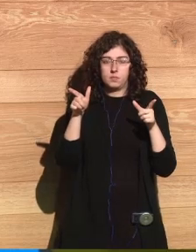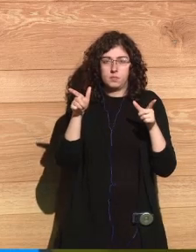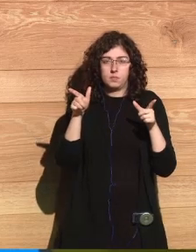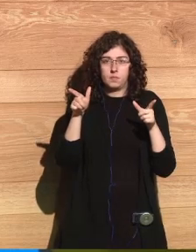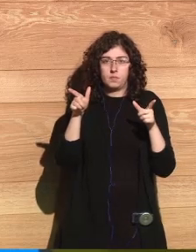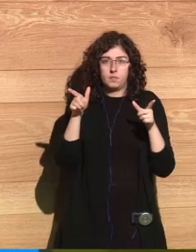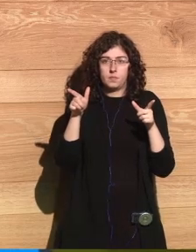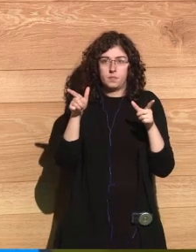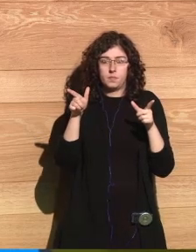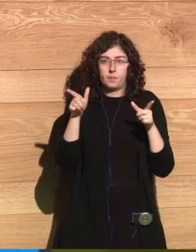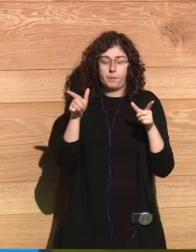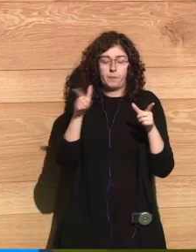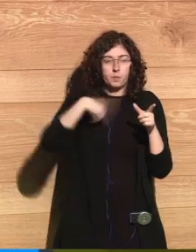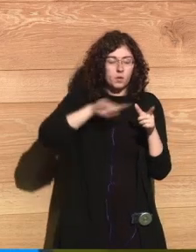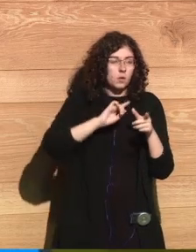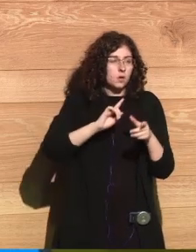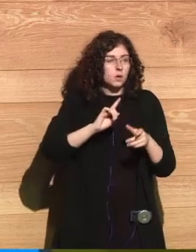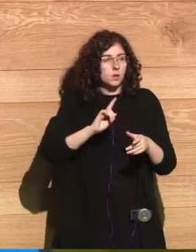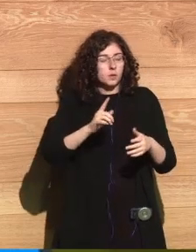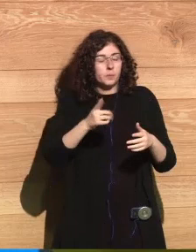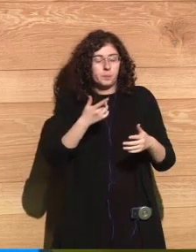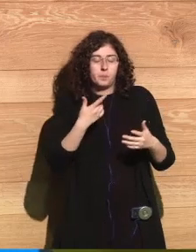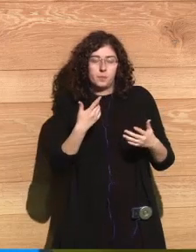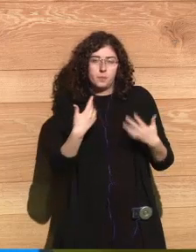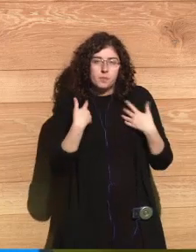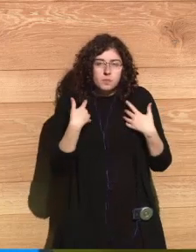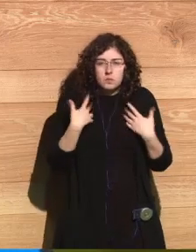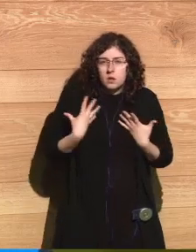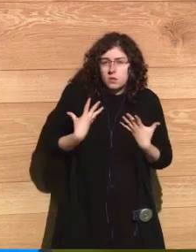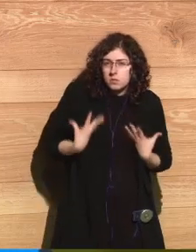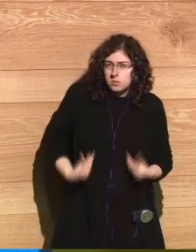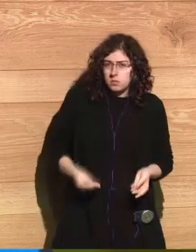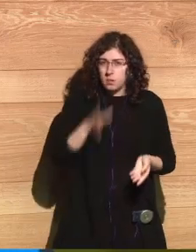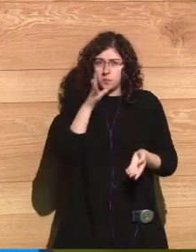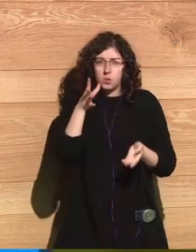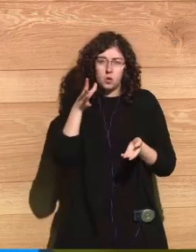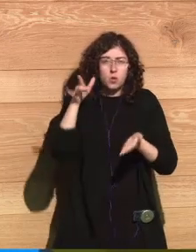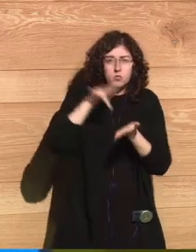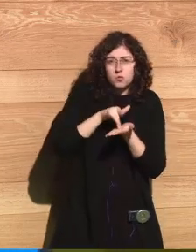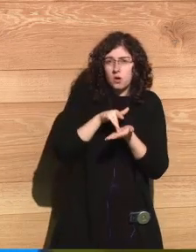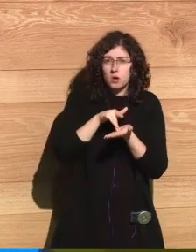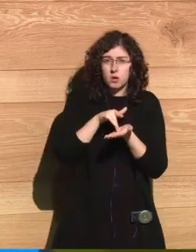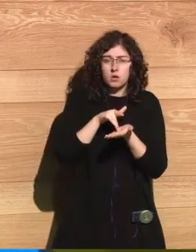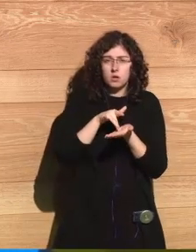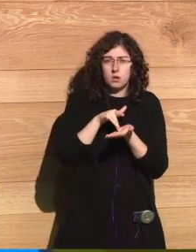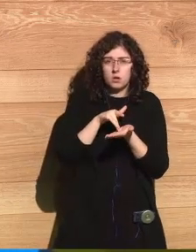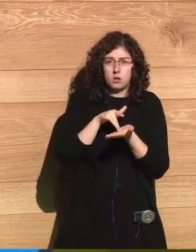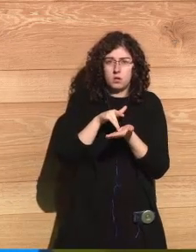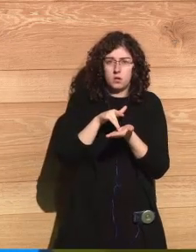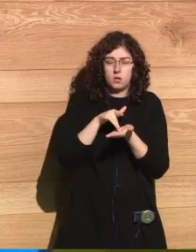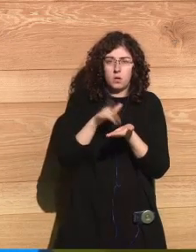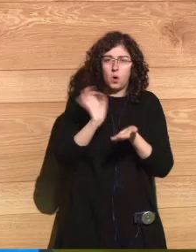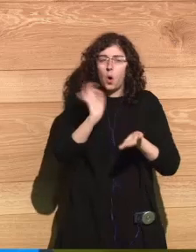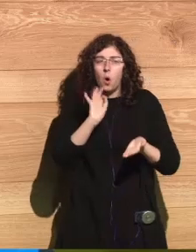instead of just being bitter, and some people thought revenge. But,